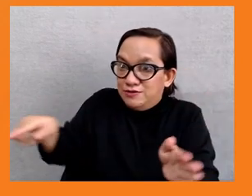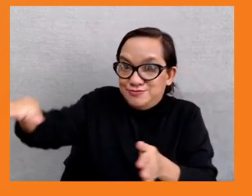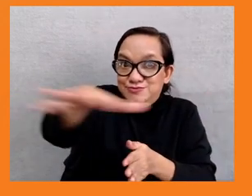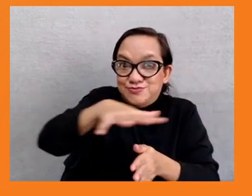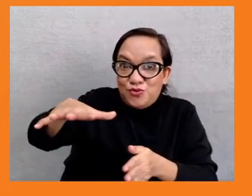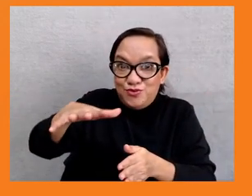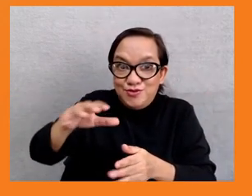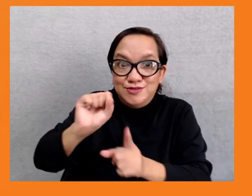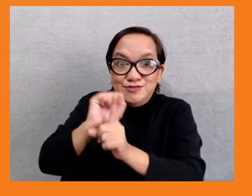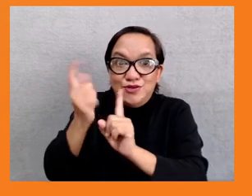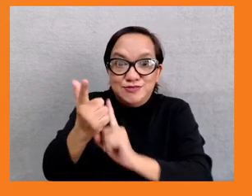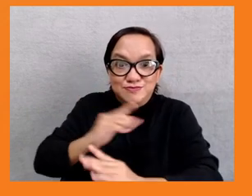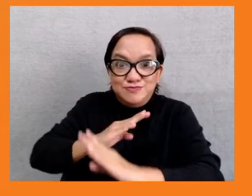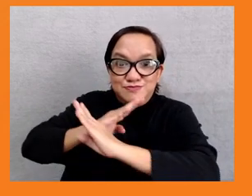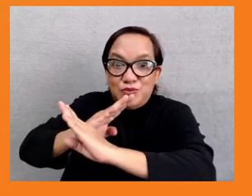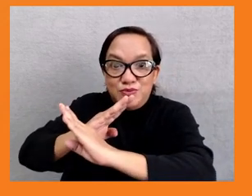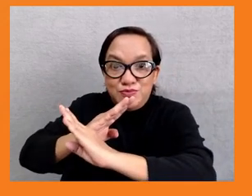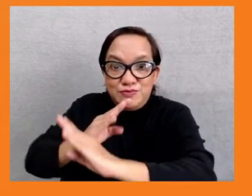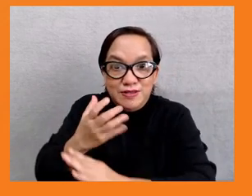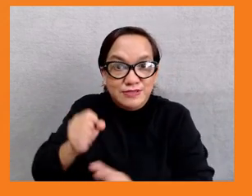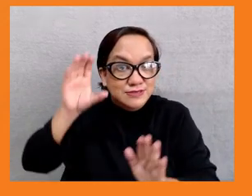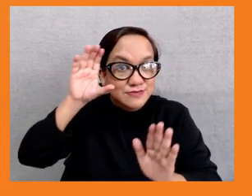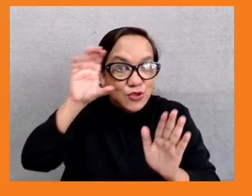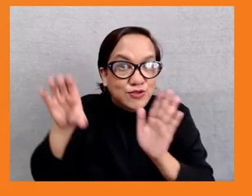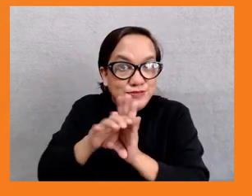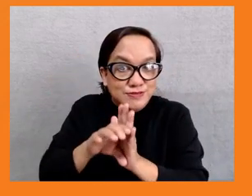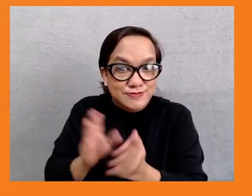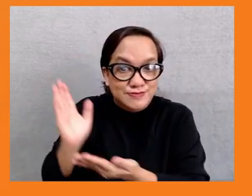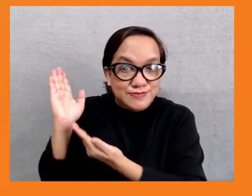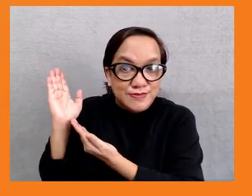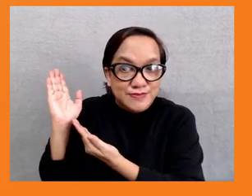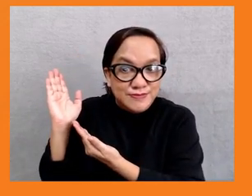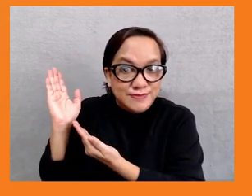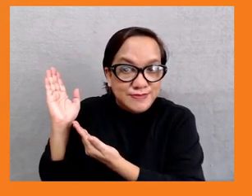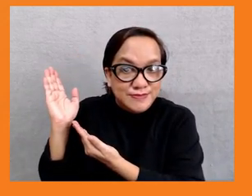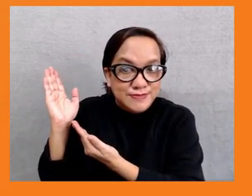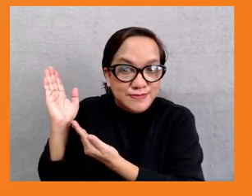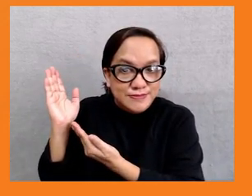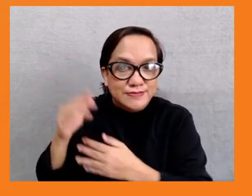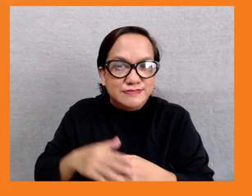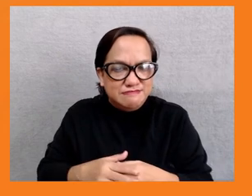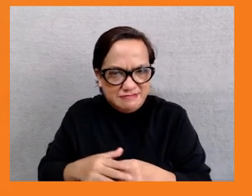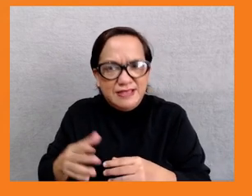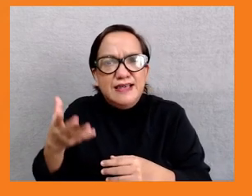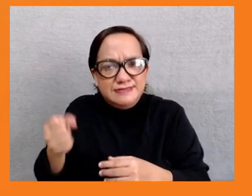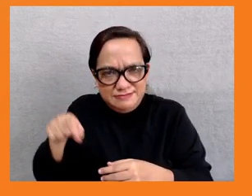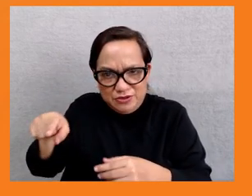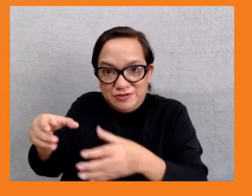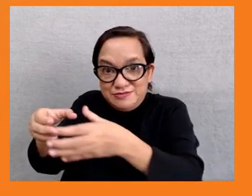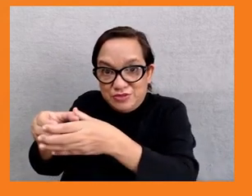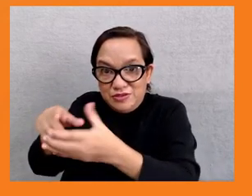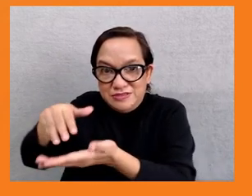countries, the proportion of vulnerable population receiving social assistance benefits really increased quite significantly